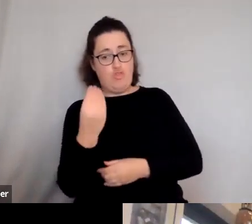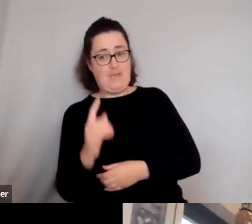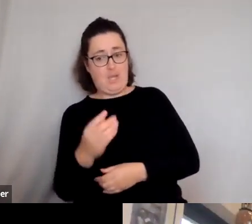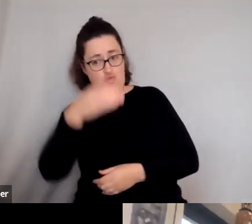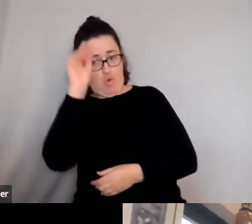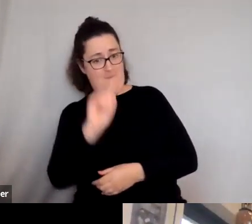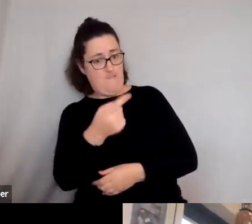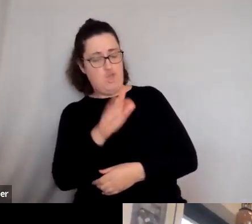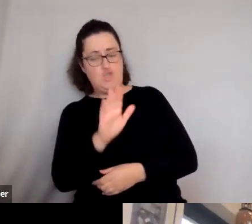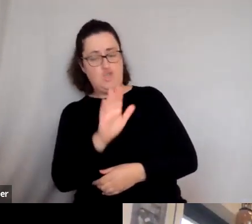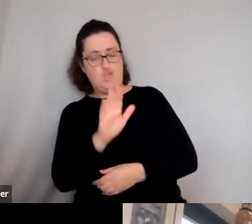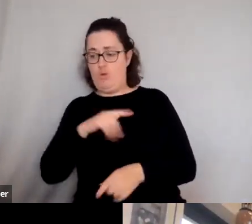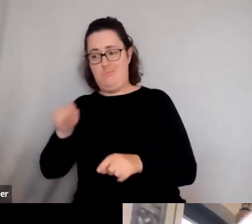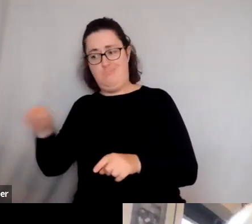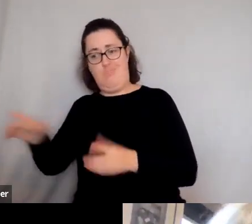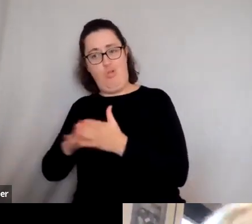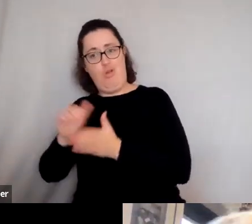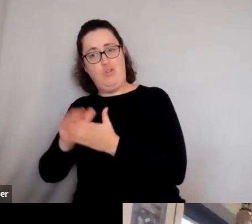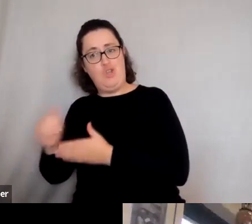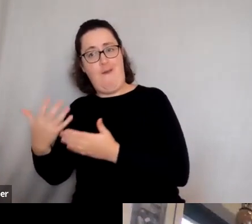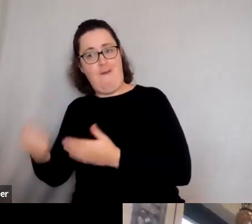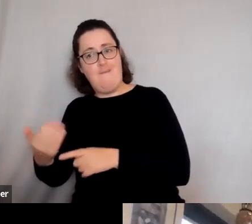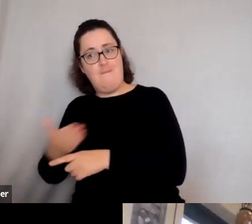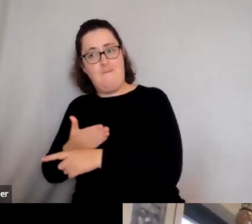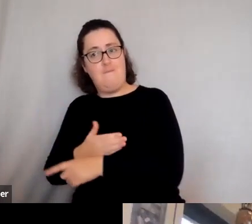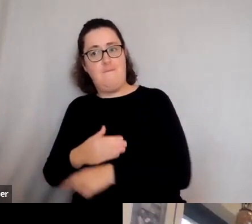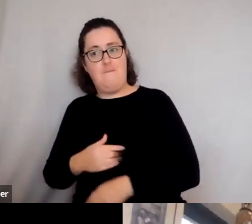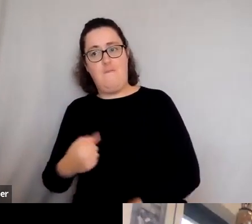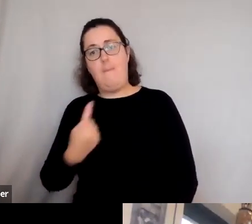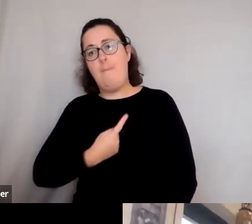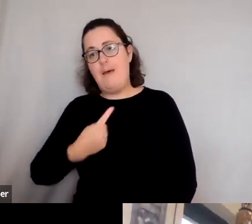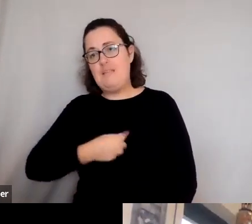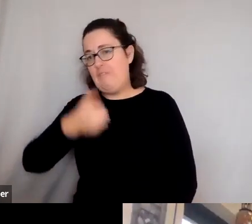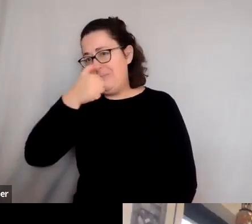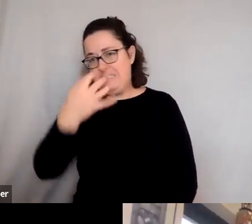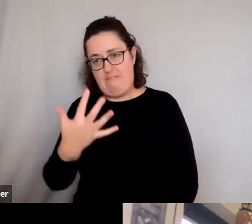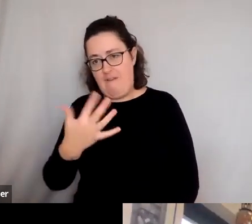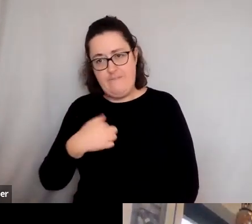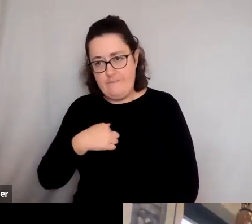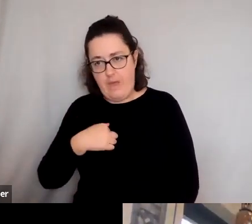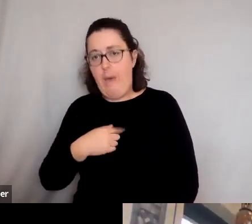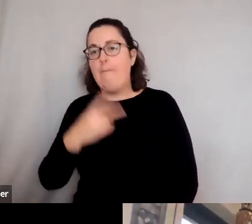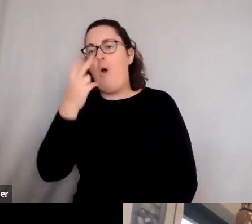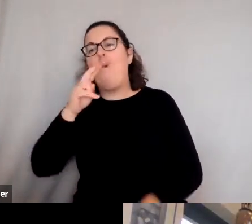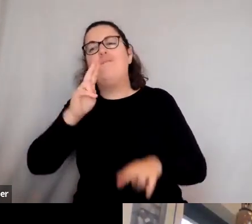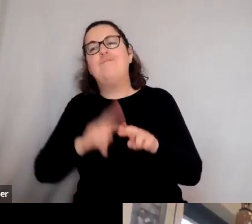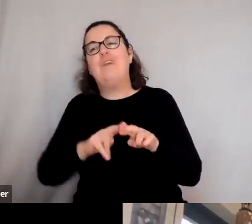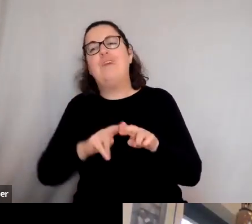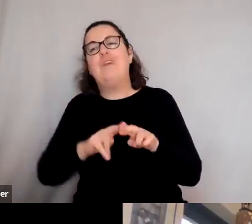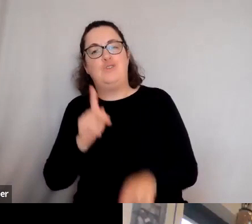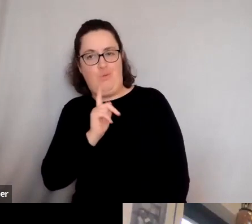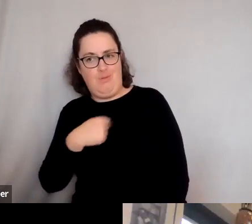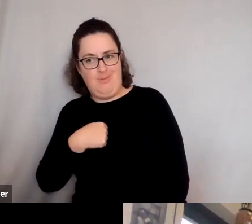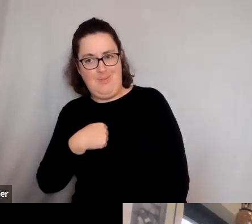still, uh, because I'm, you know, uh, I'm 65 old fashioned girl and, um, you know, I still